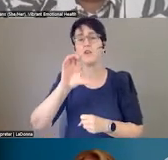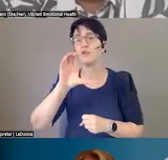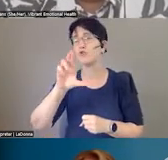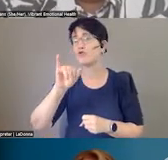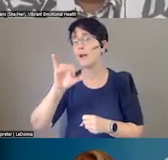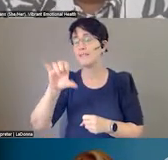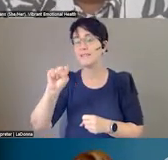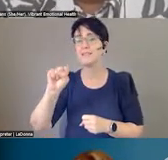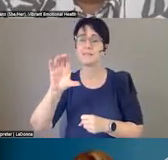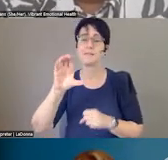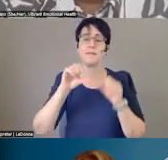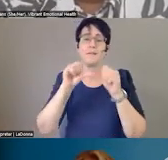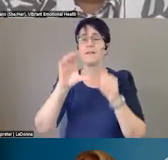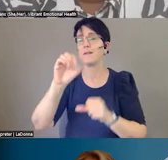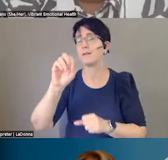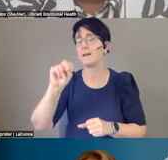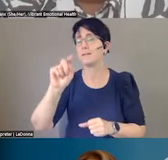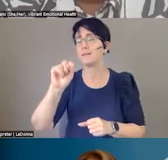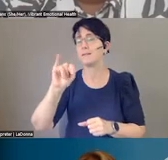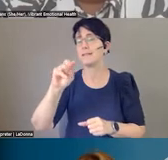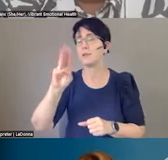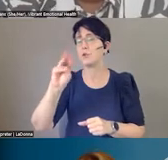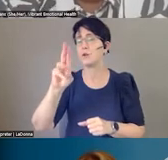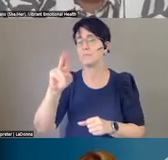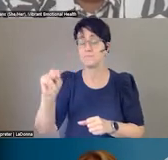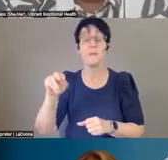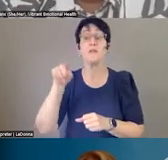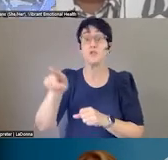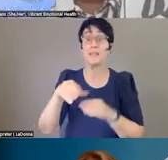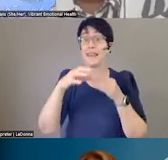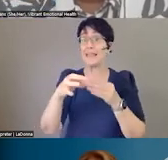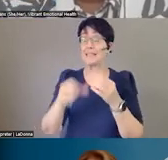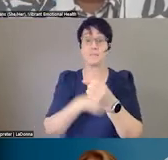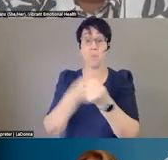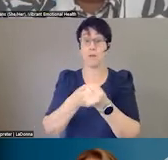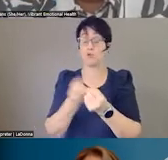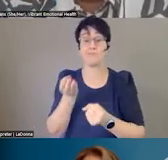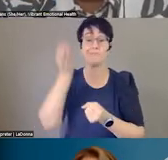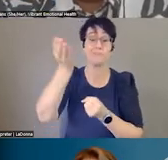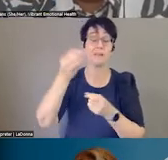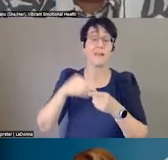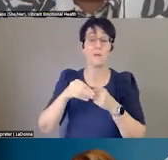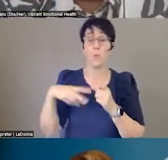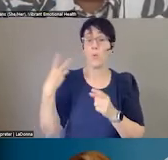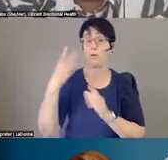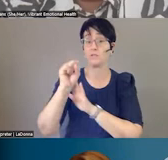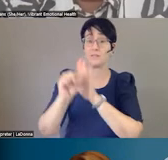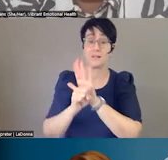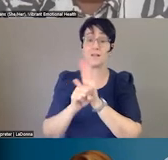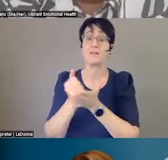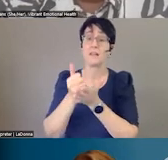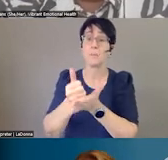One of the lead sponsors for legislation in Washington that would connect the continuum and help with